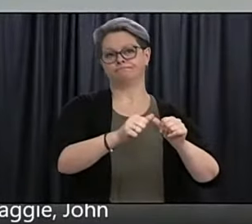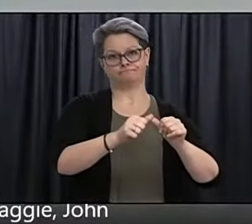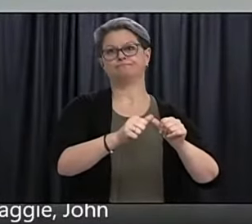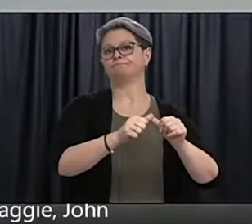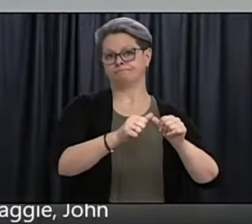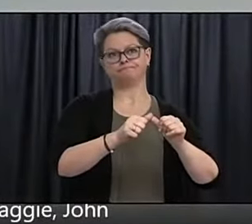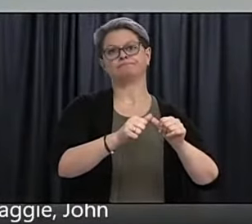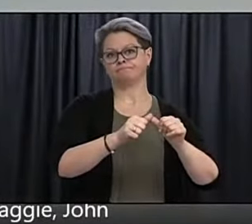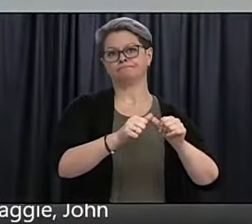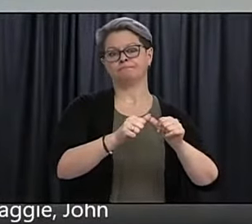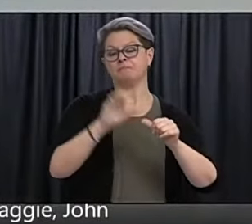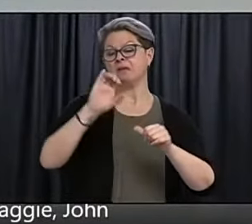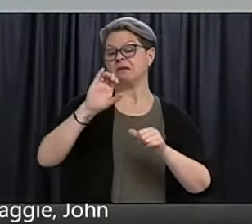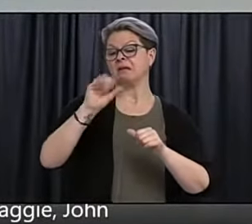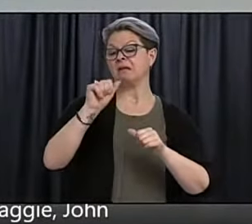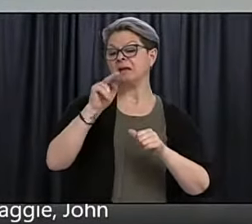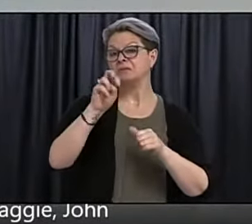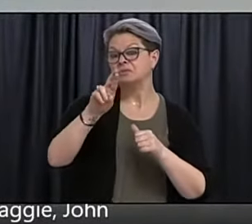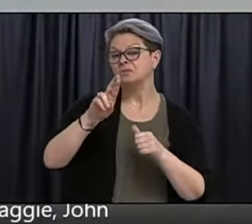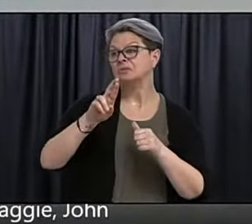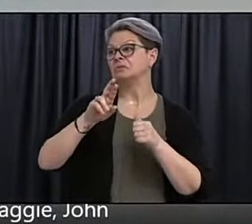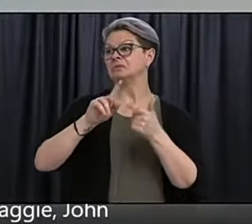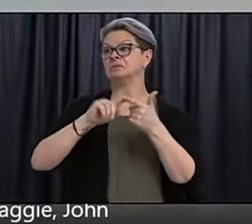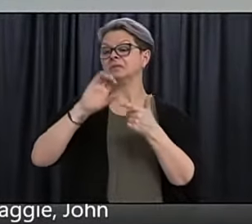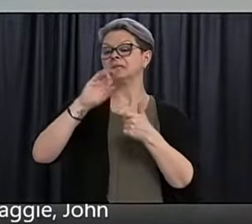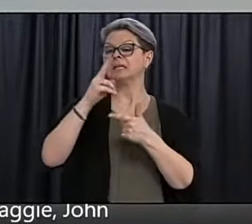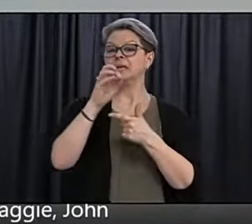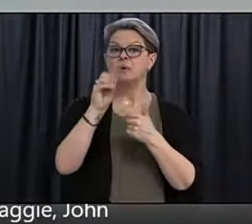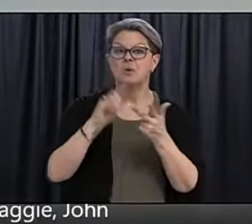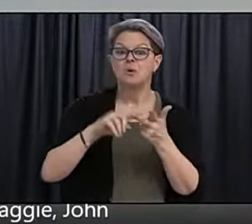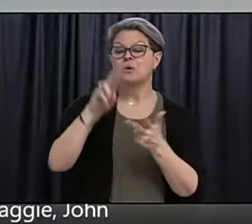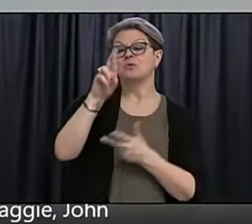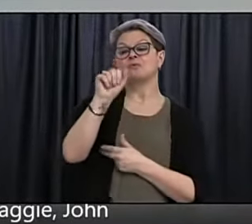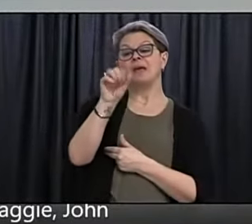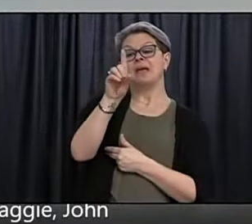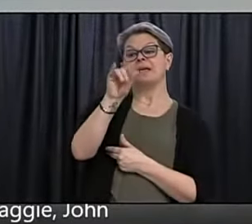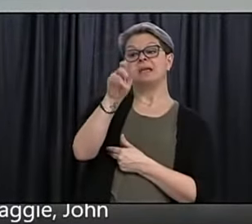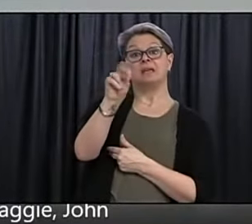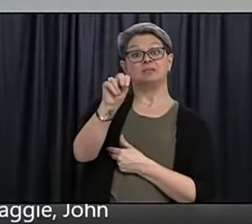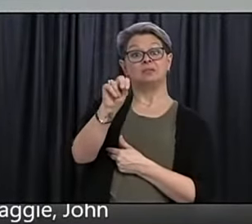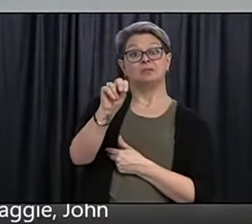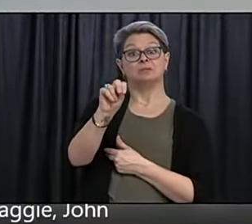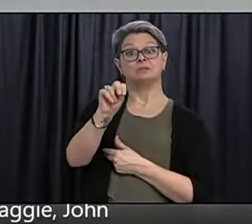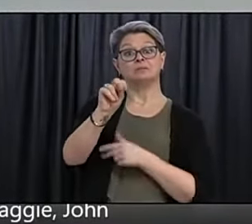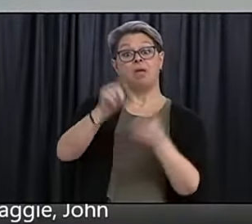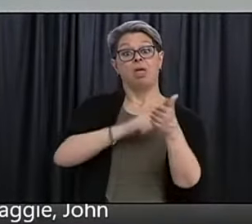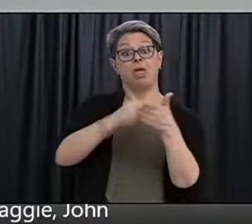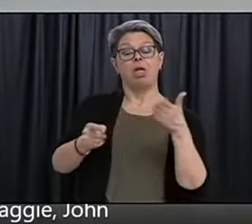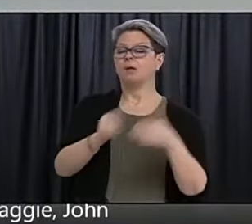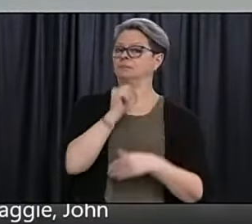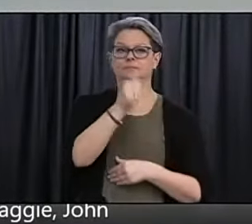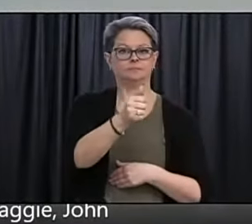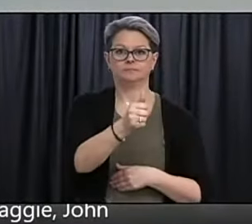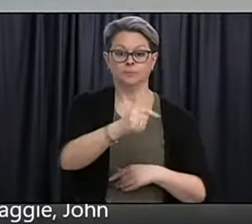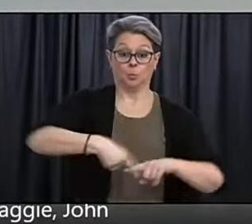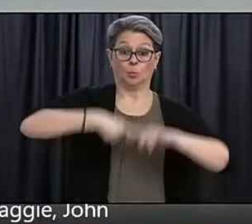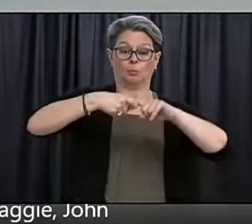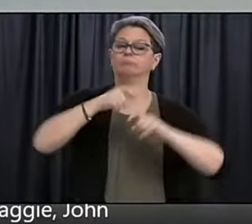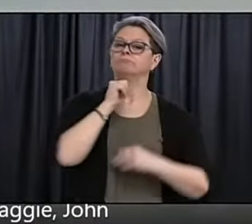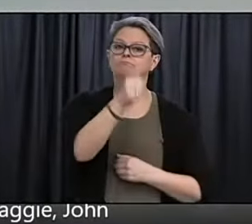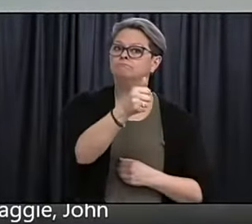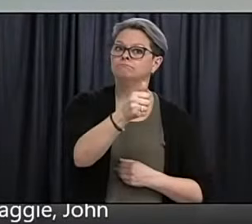to stop cancer chemotherapy or radiation treatment such as Ontario has done in the past. So I think we're in a slightly different